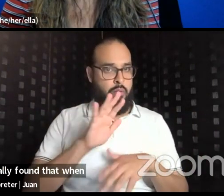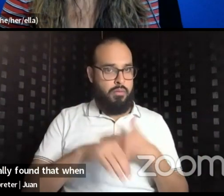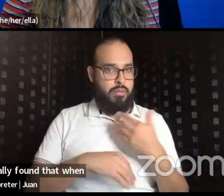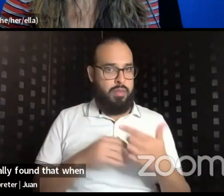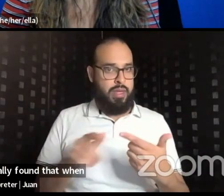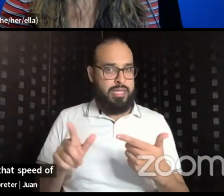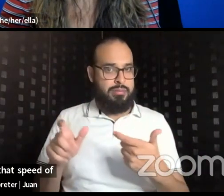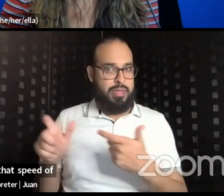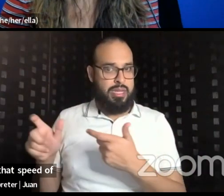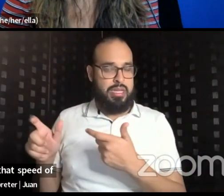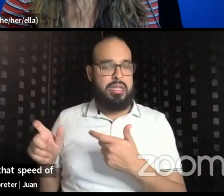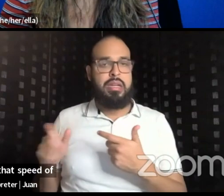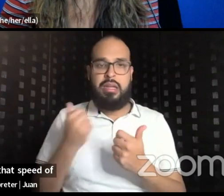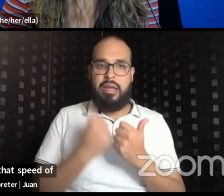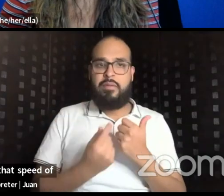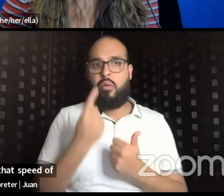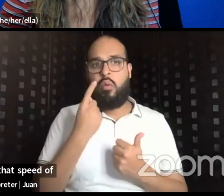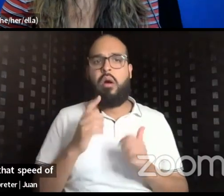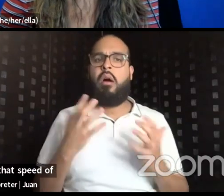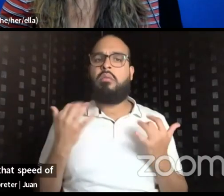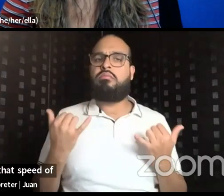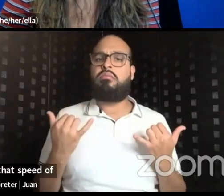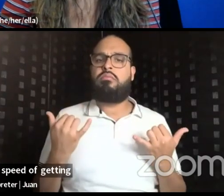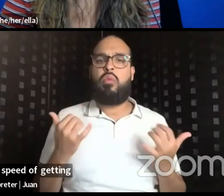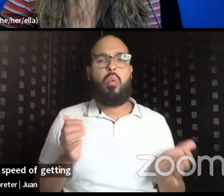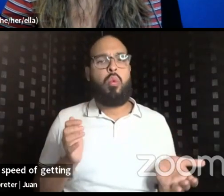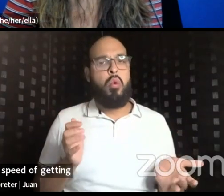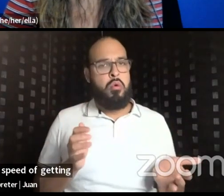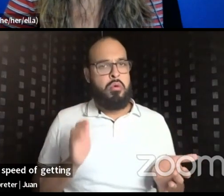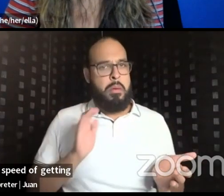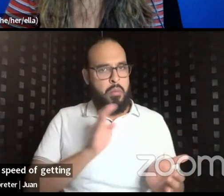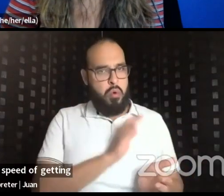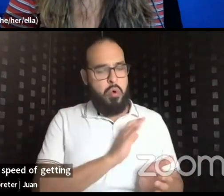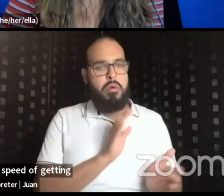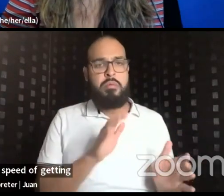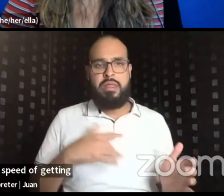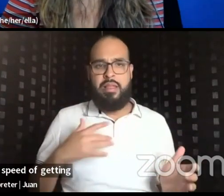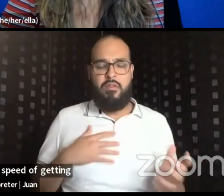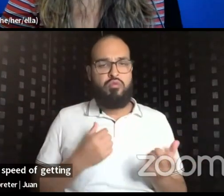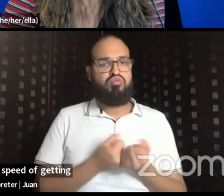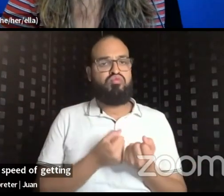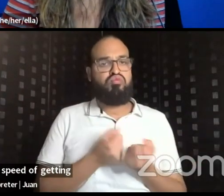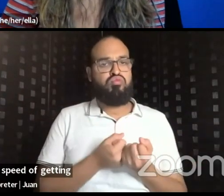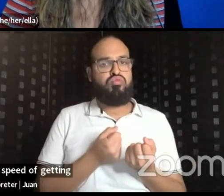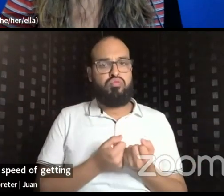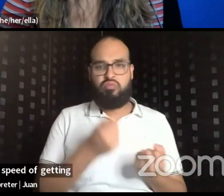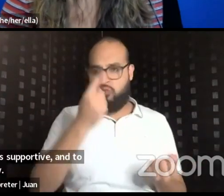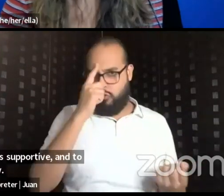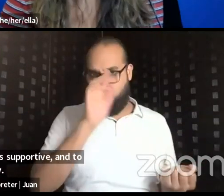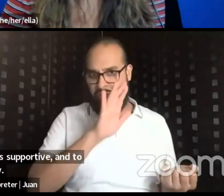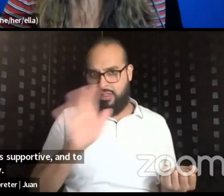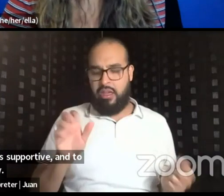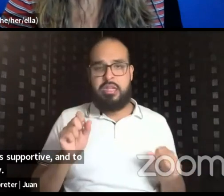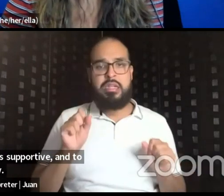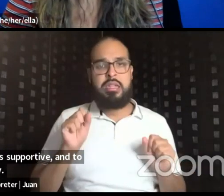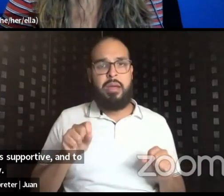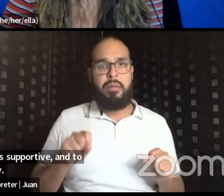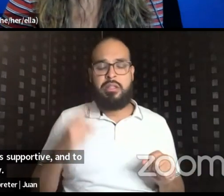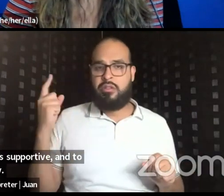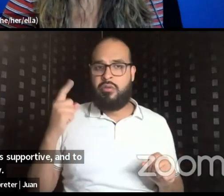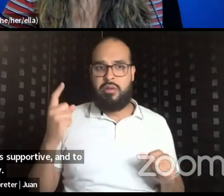of getting everyone on board in a way that feels supportive and to their own capacity, there's always this like